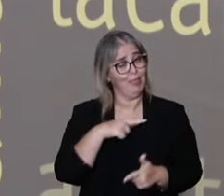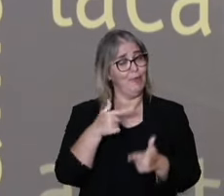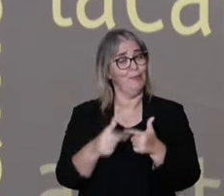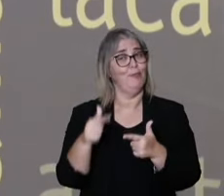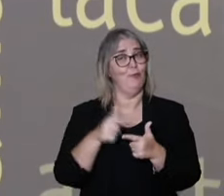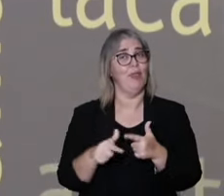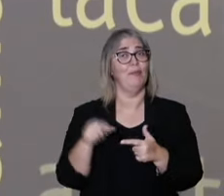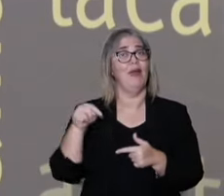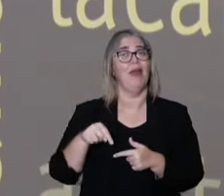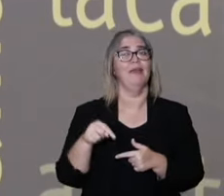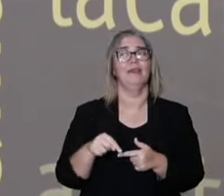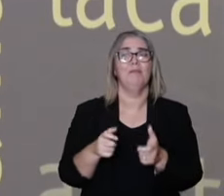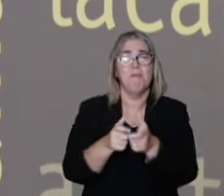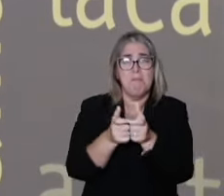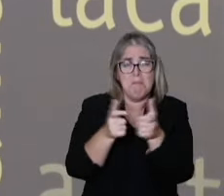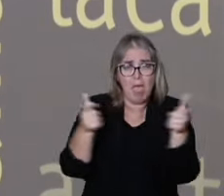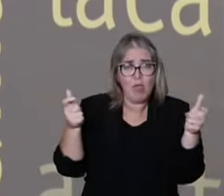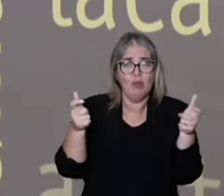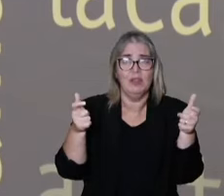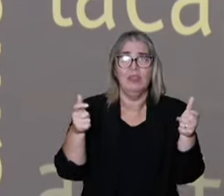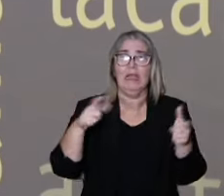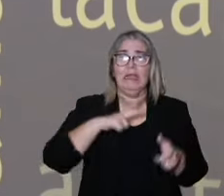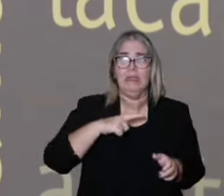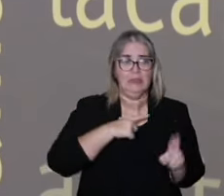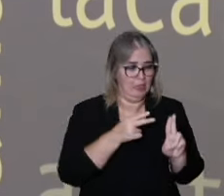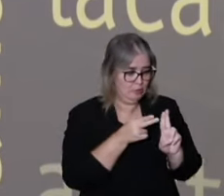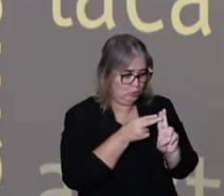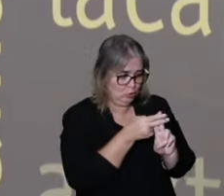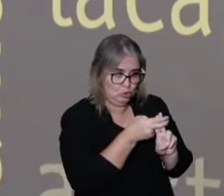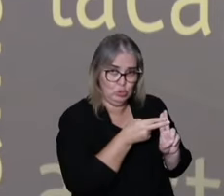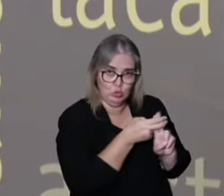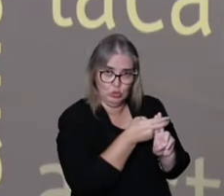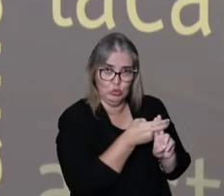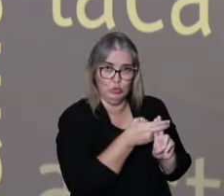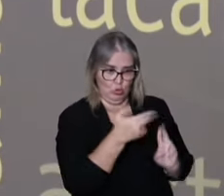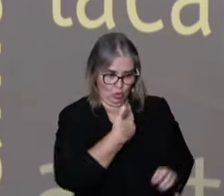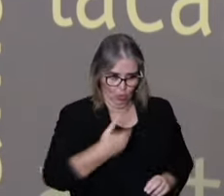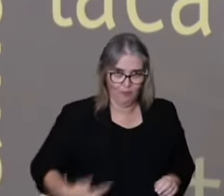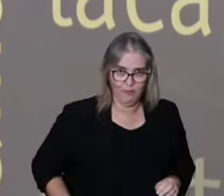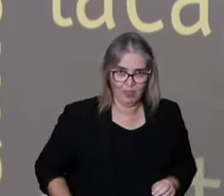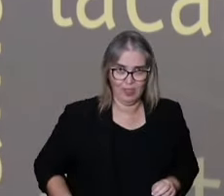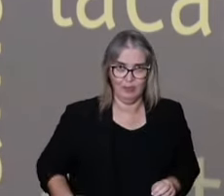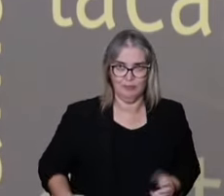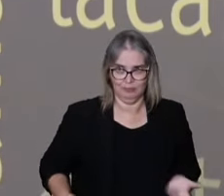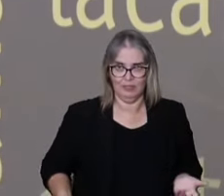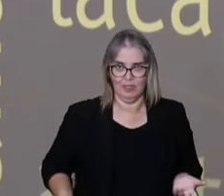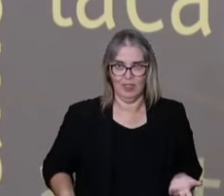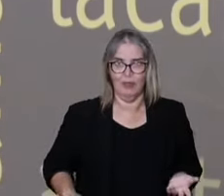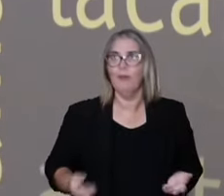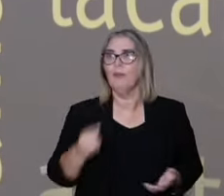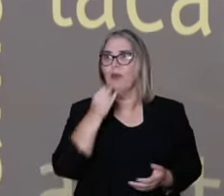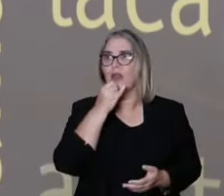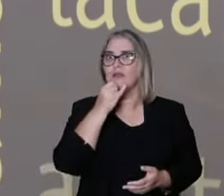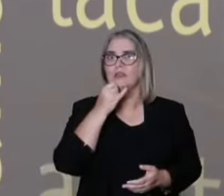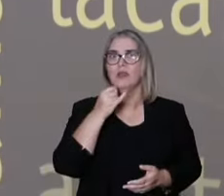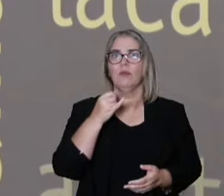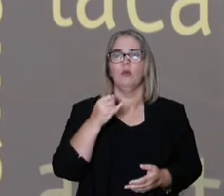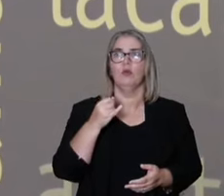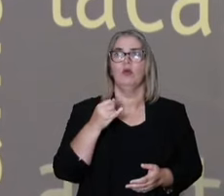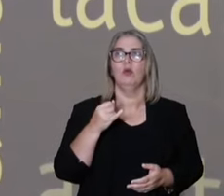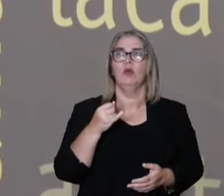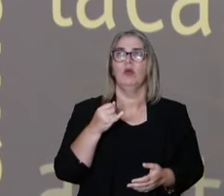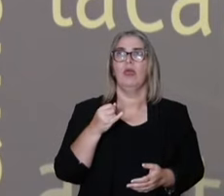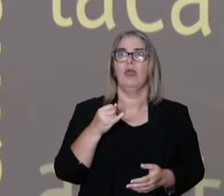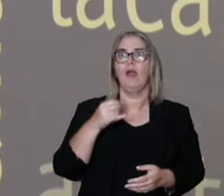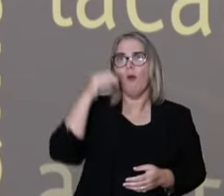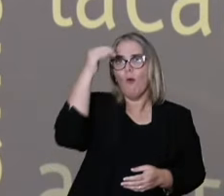We have a problem. The majority of the countries that they have public system. For example, the Brazilian government pay for